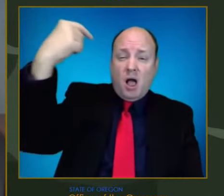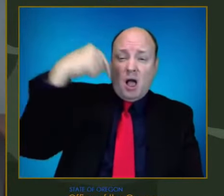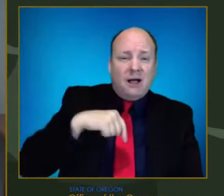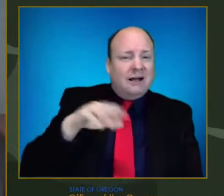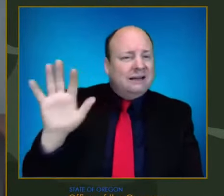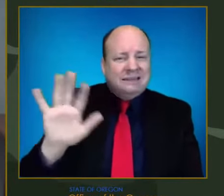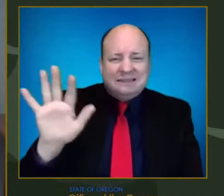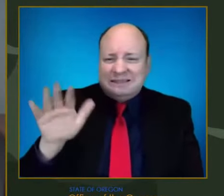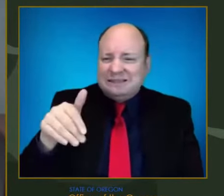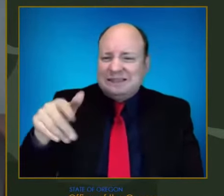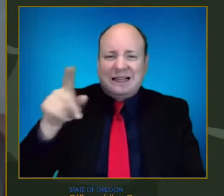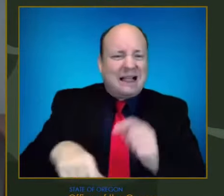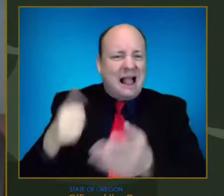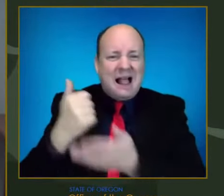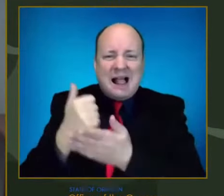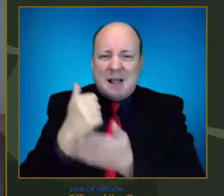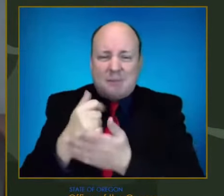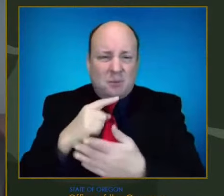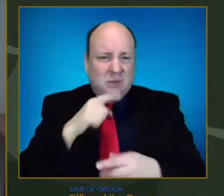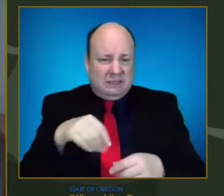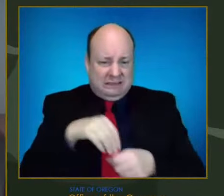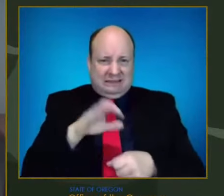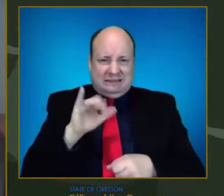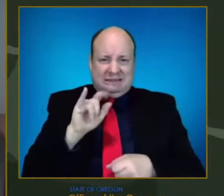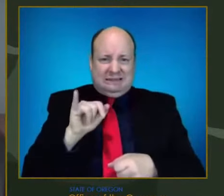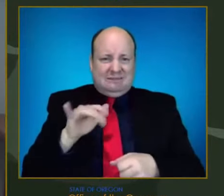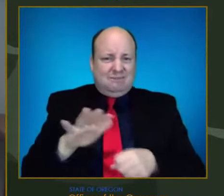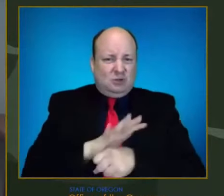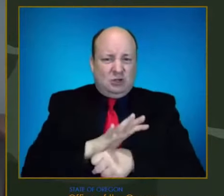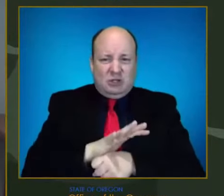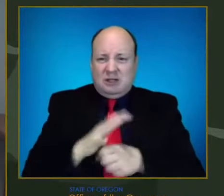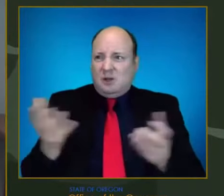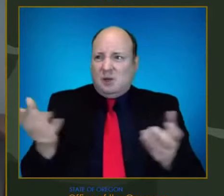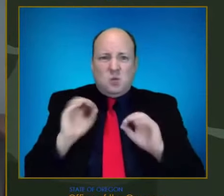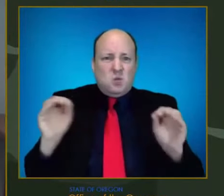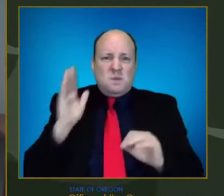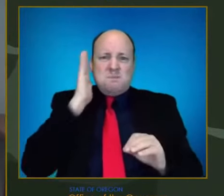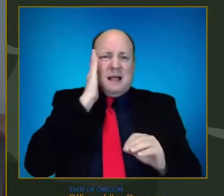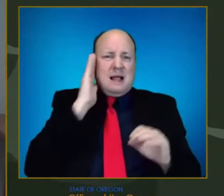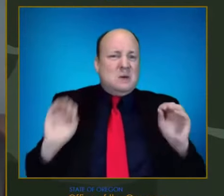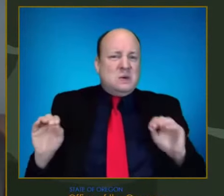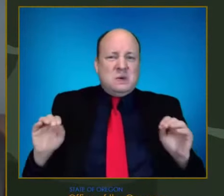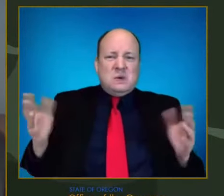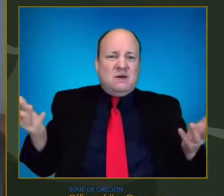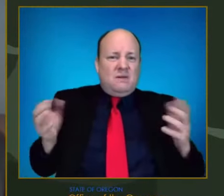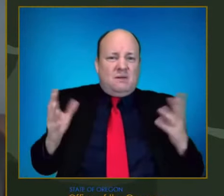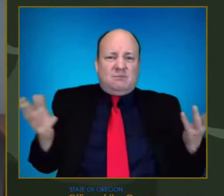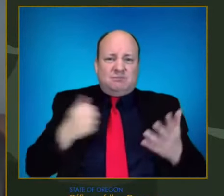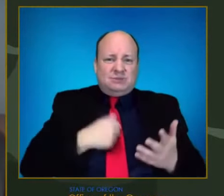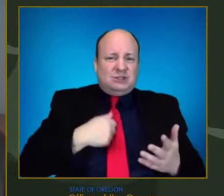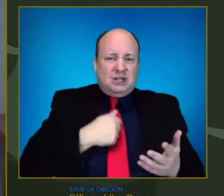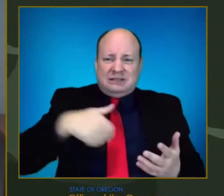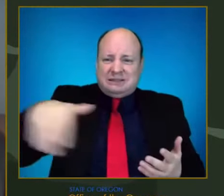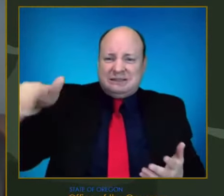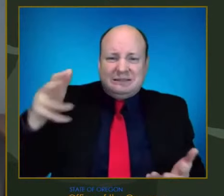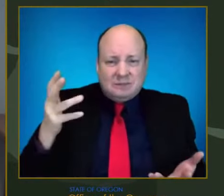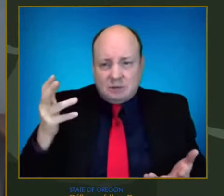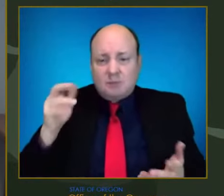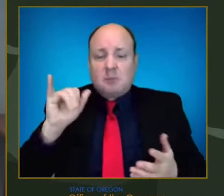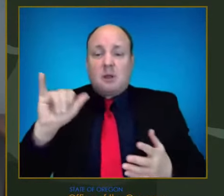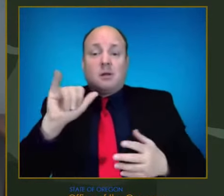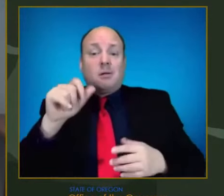seams because we have nowhere to put them. The hospitals in our neighboring states face the same situation.